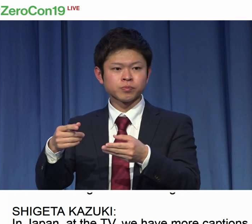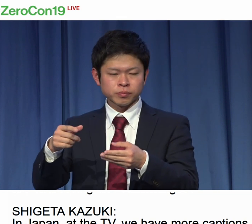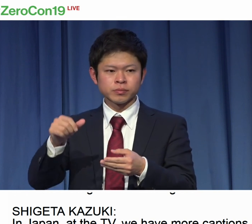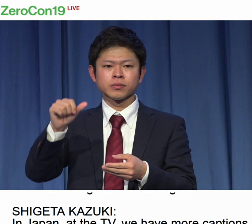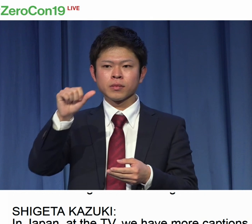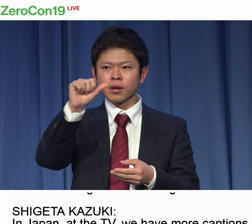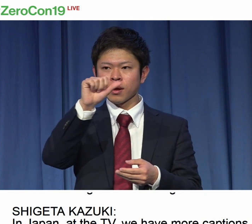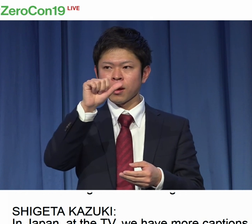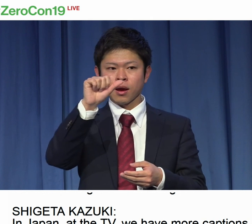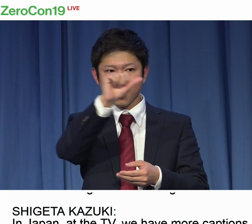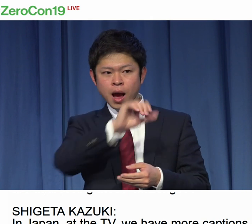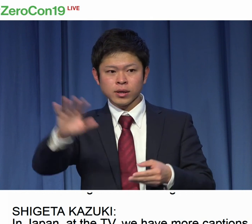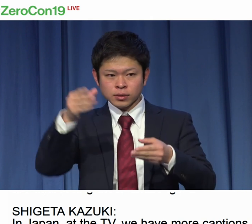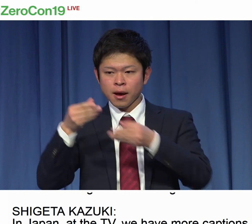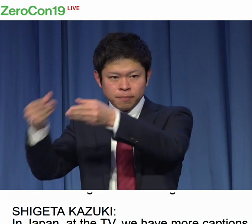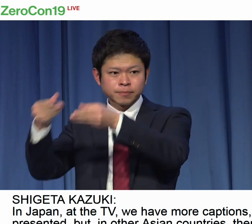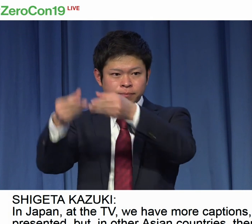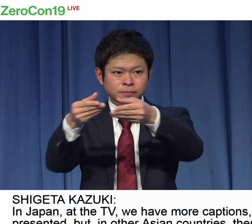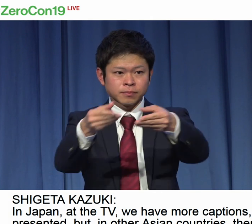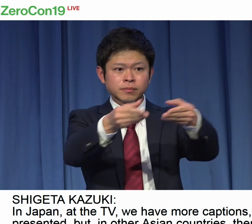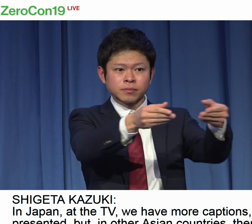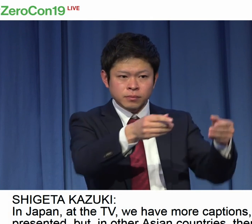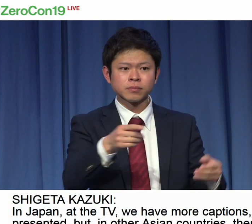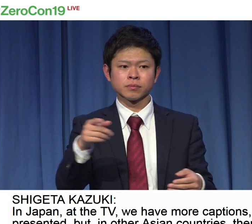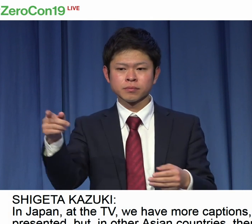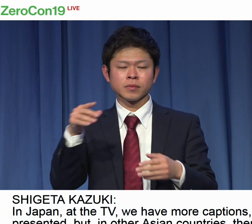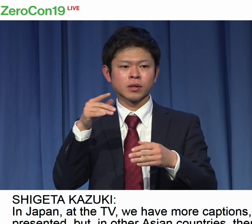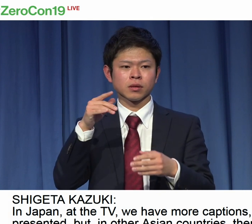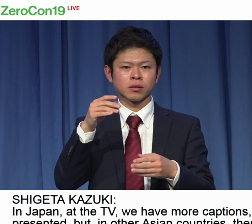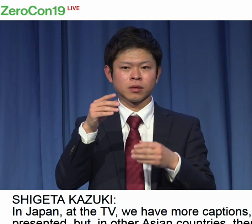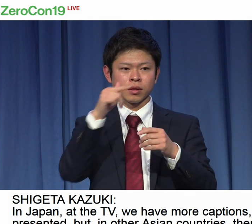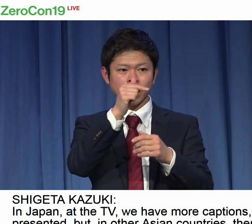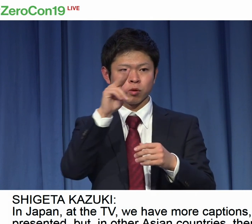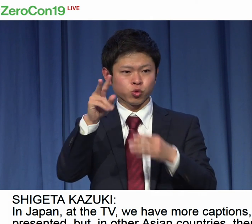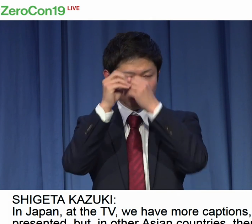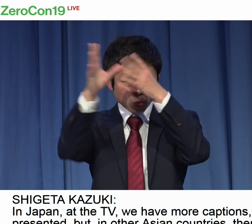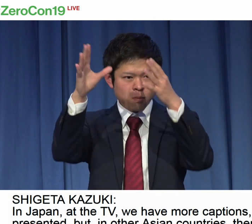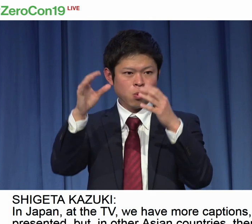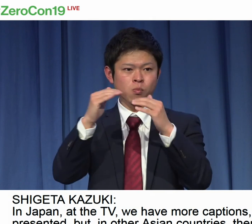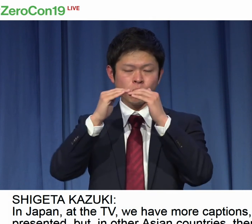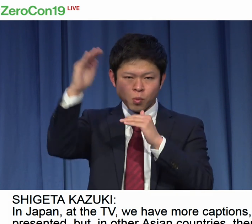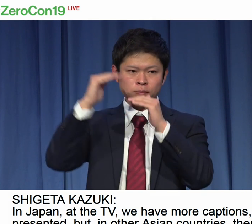not have sign language interpreters. We want to